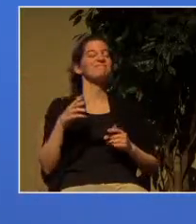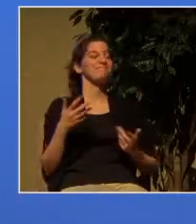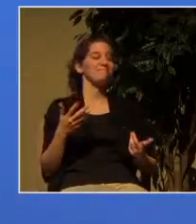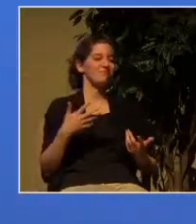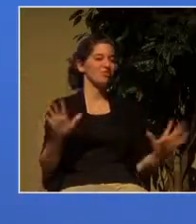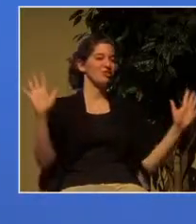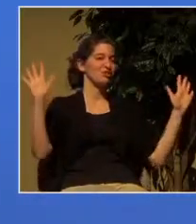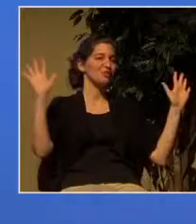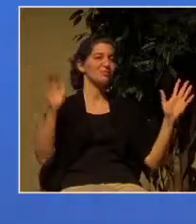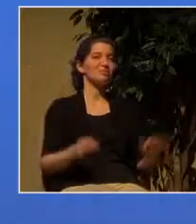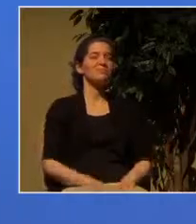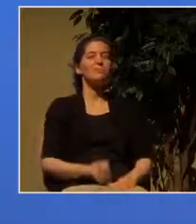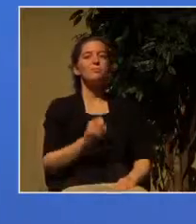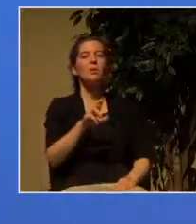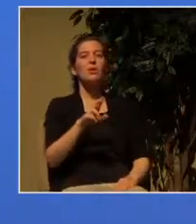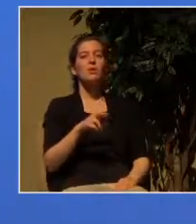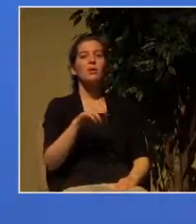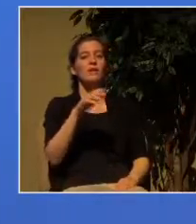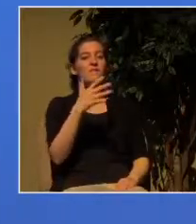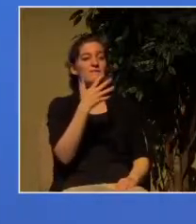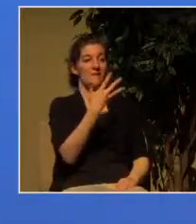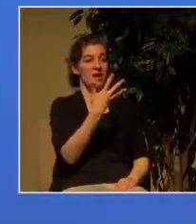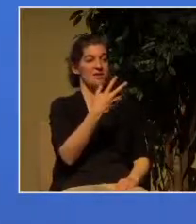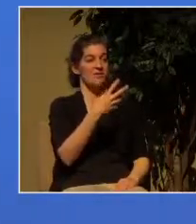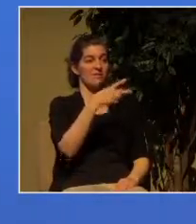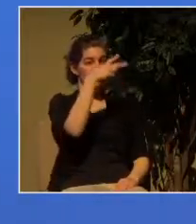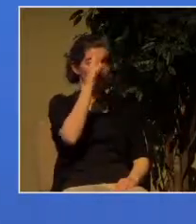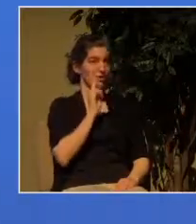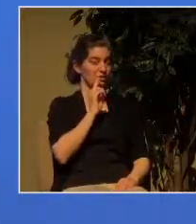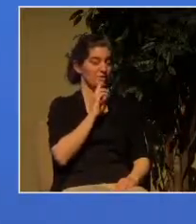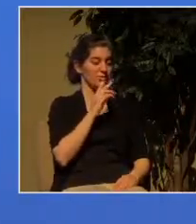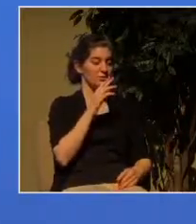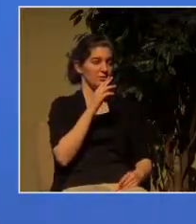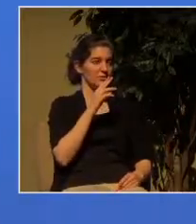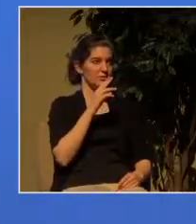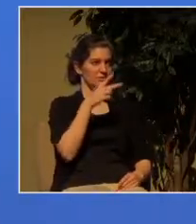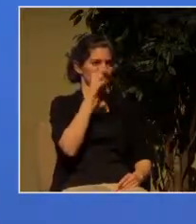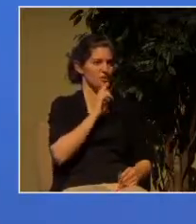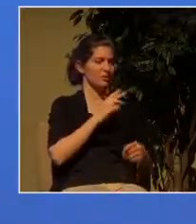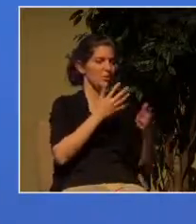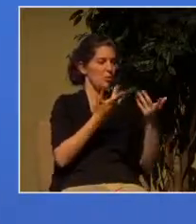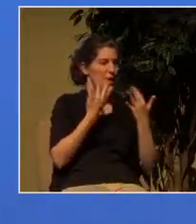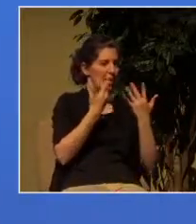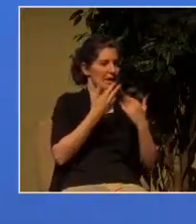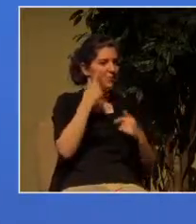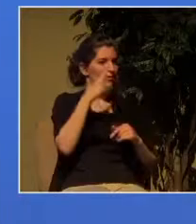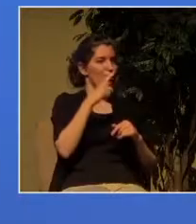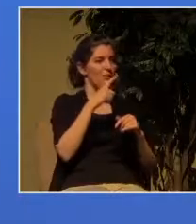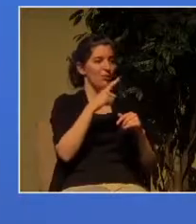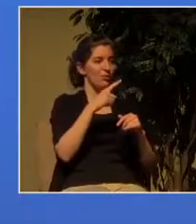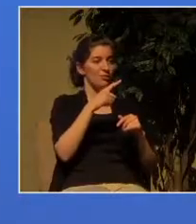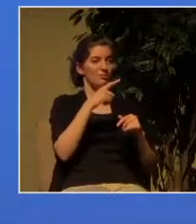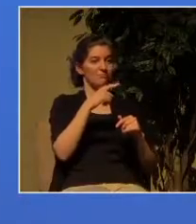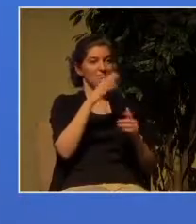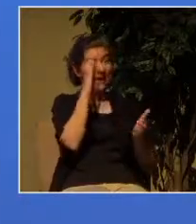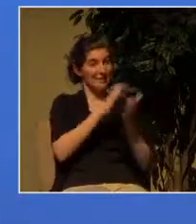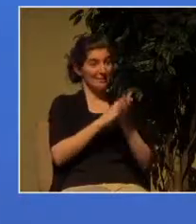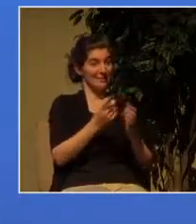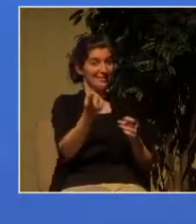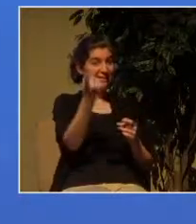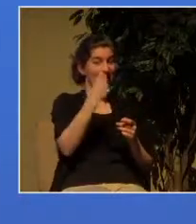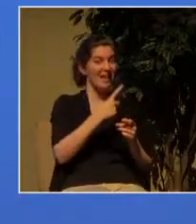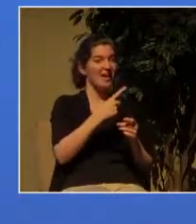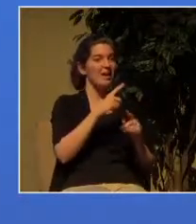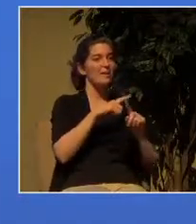the coming of the bridegroom but they didn't have enough oil they weren't prepared and they got locked